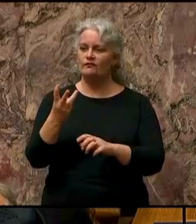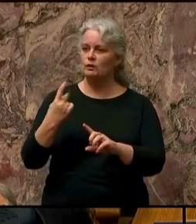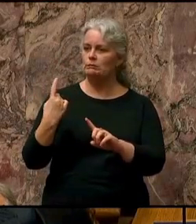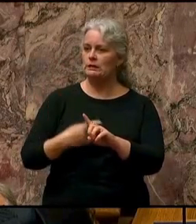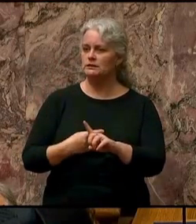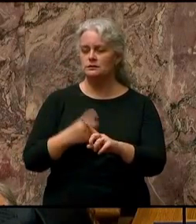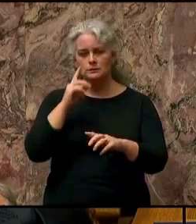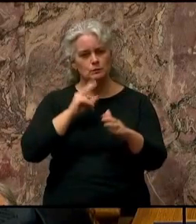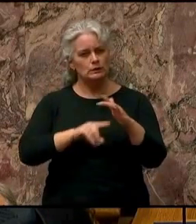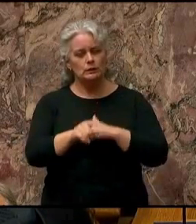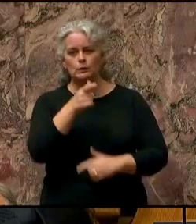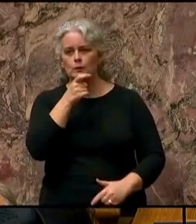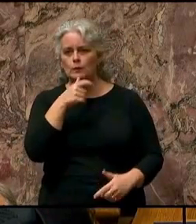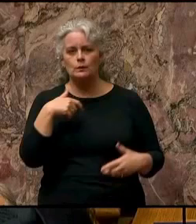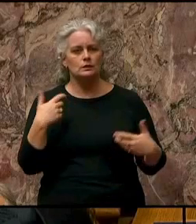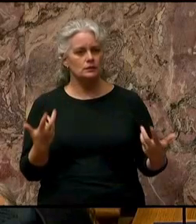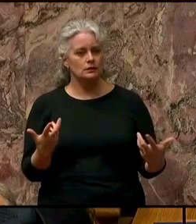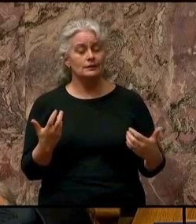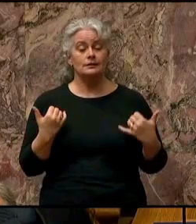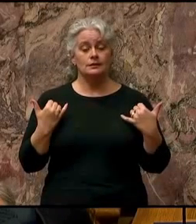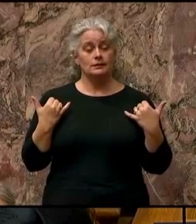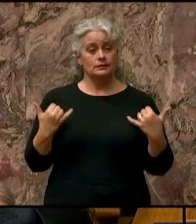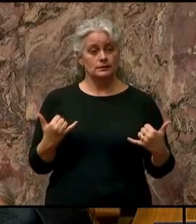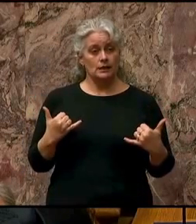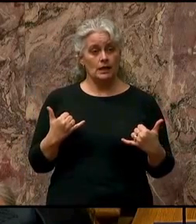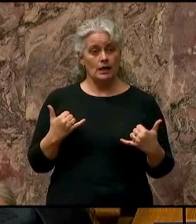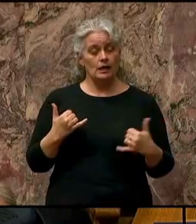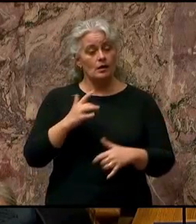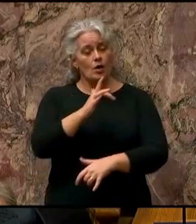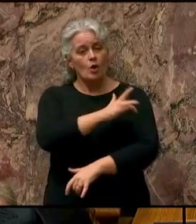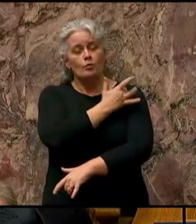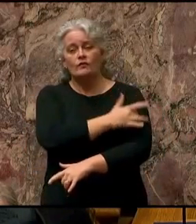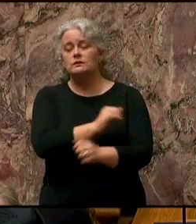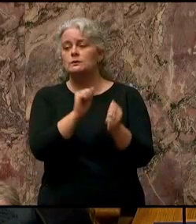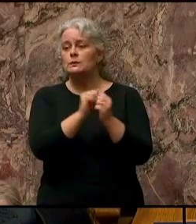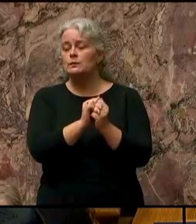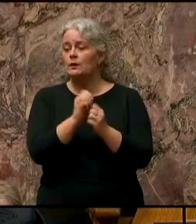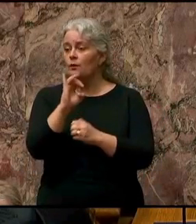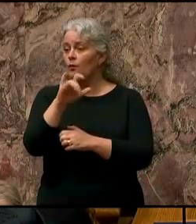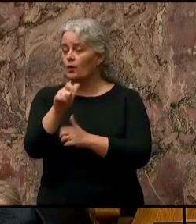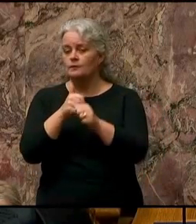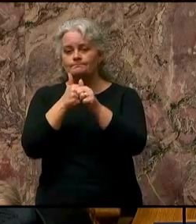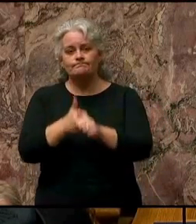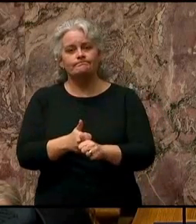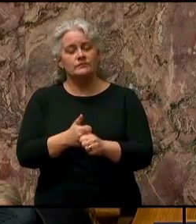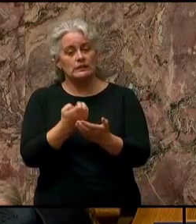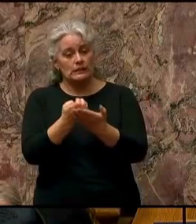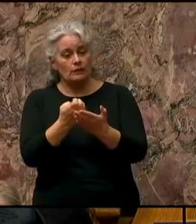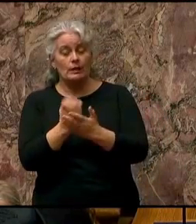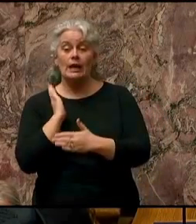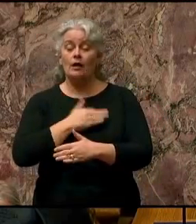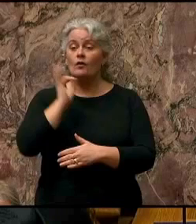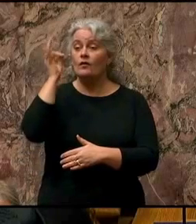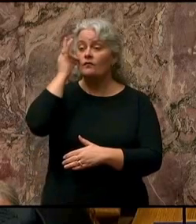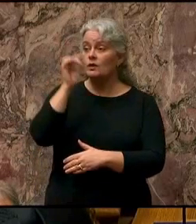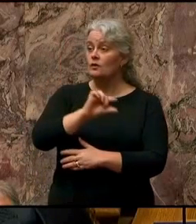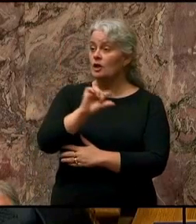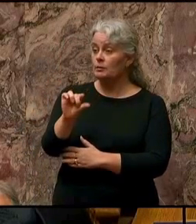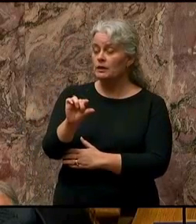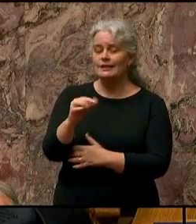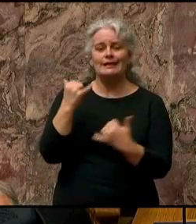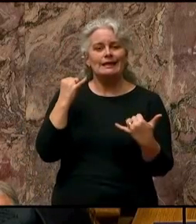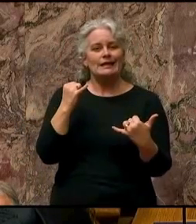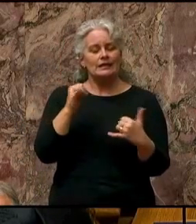months? Today, provinces with oil-based economies, and indeed our federal government, are